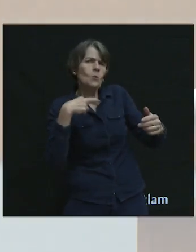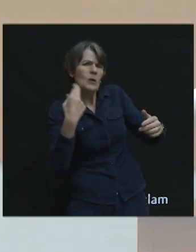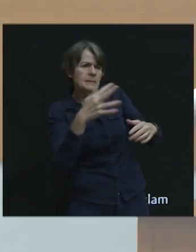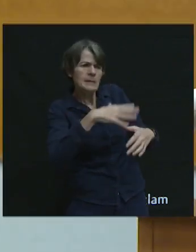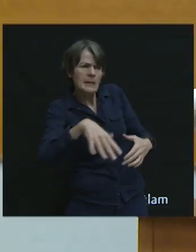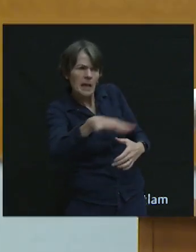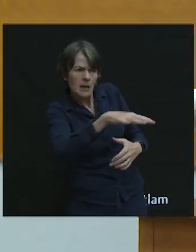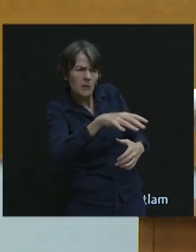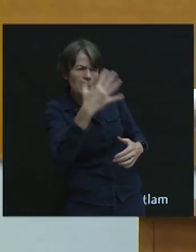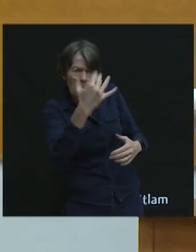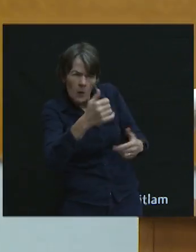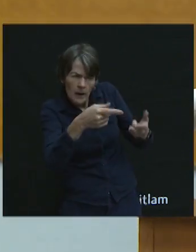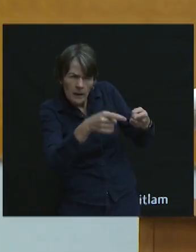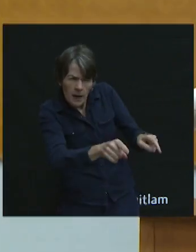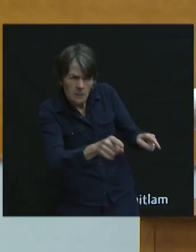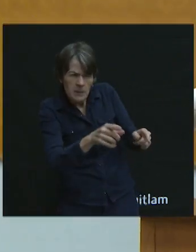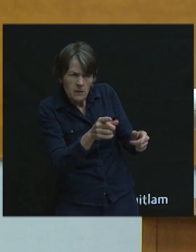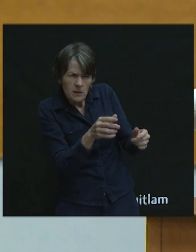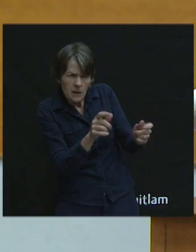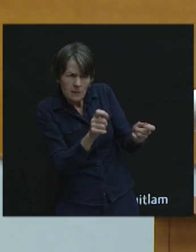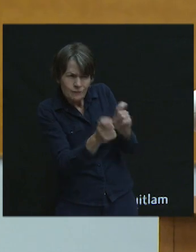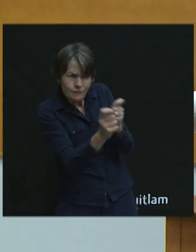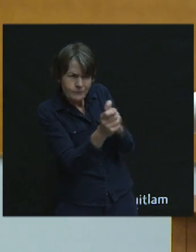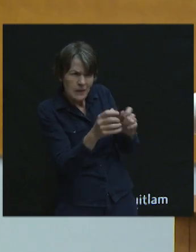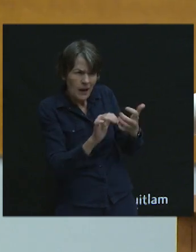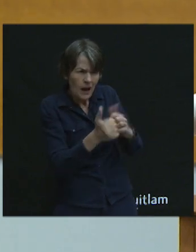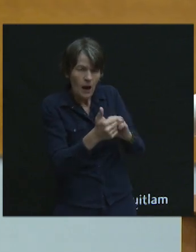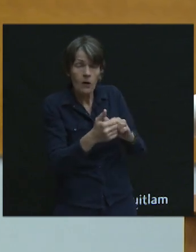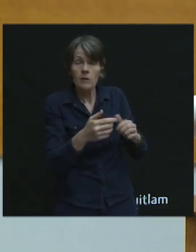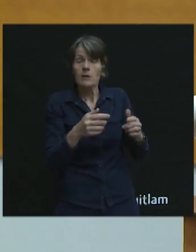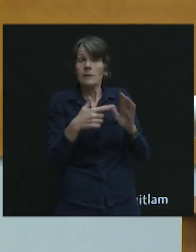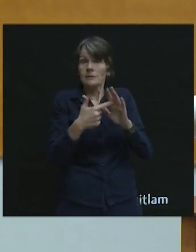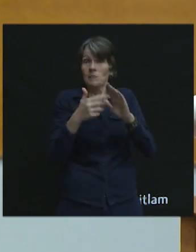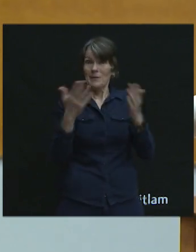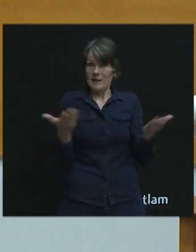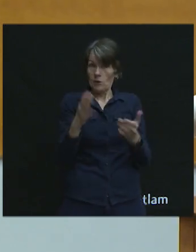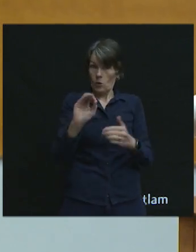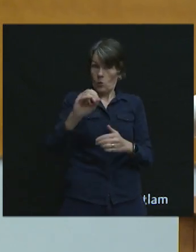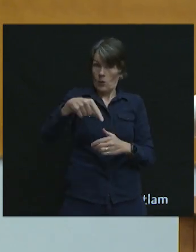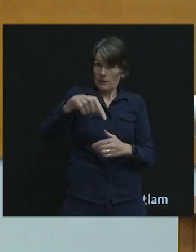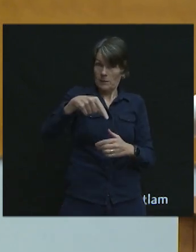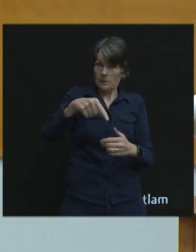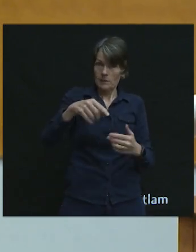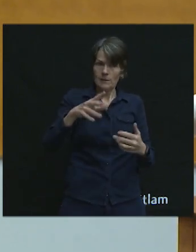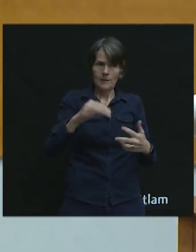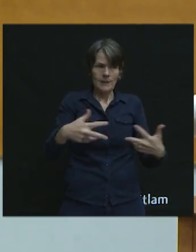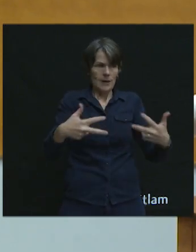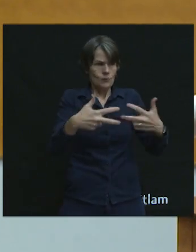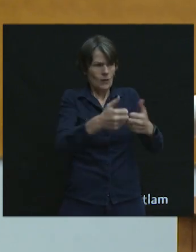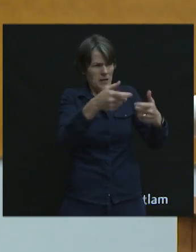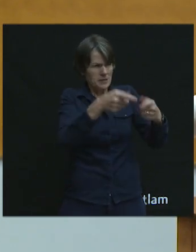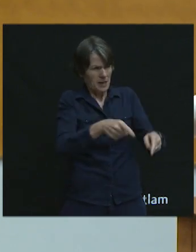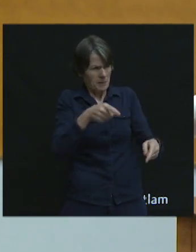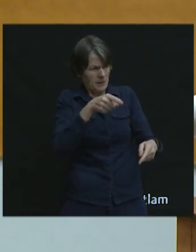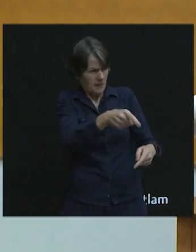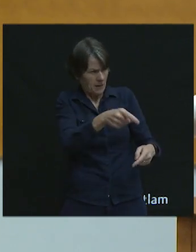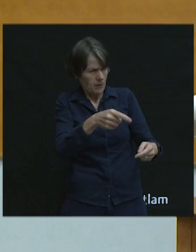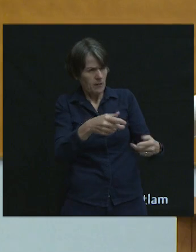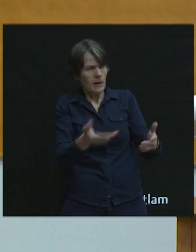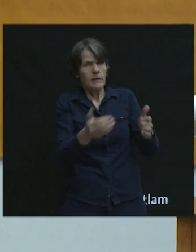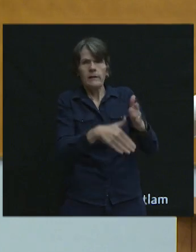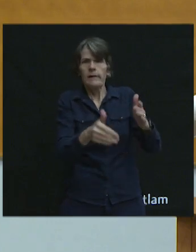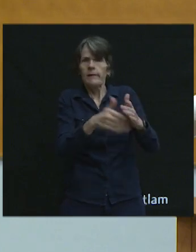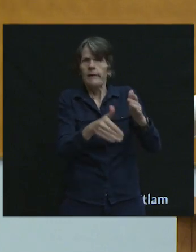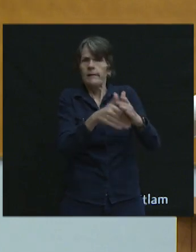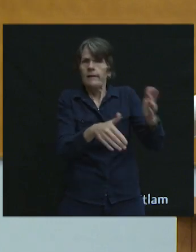locations and where within, in this case, the city of Coquitlam are those same risks present, but a crash, a fatal crash has not happened.